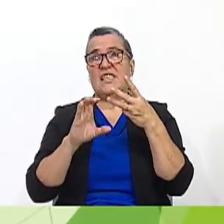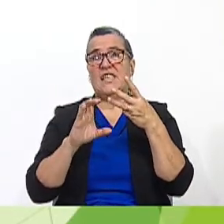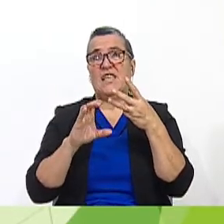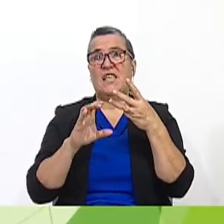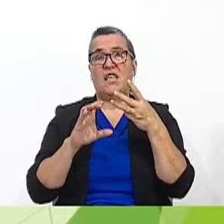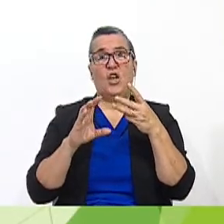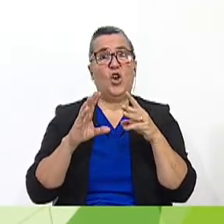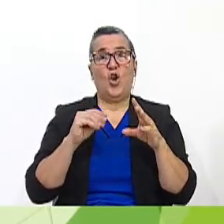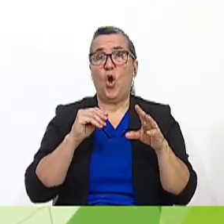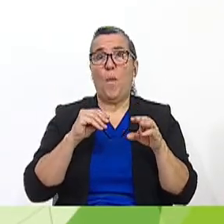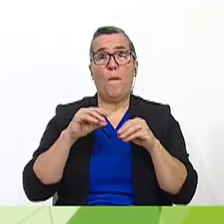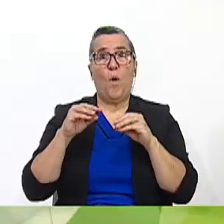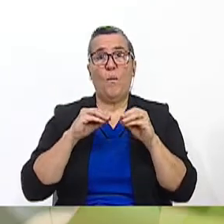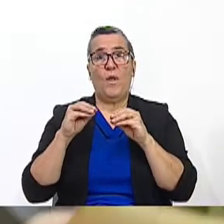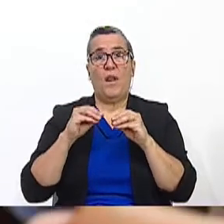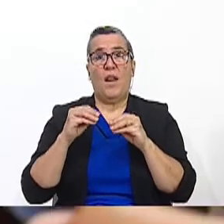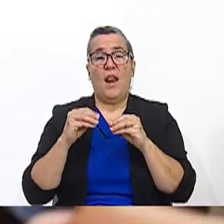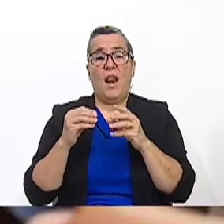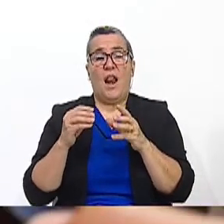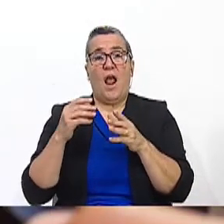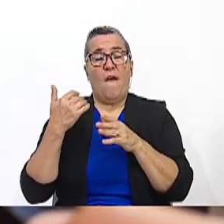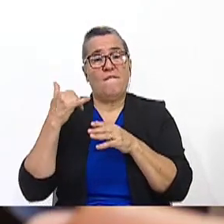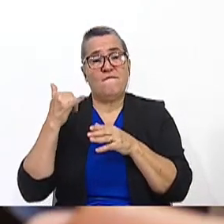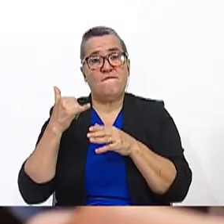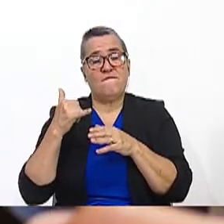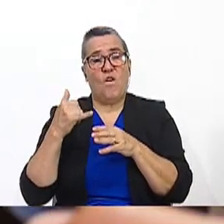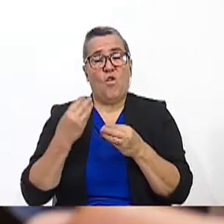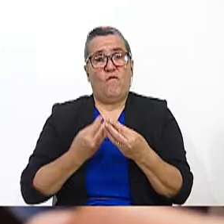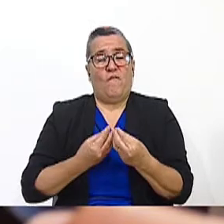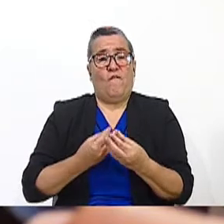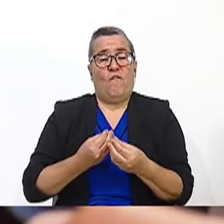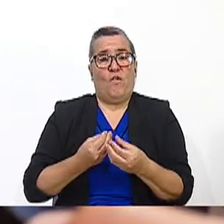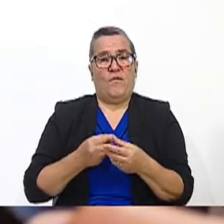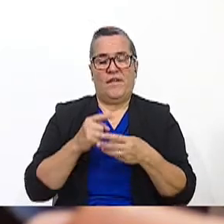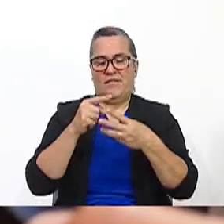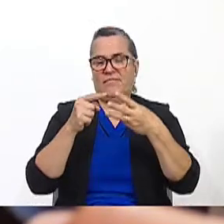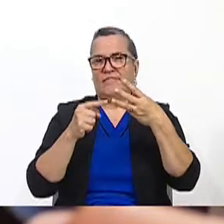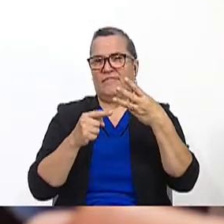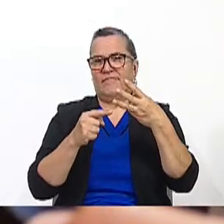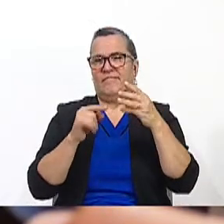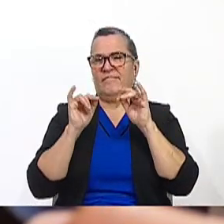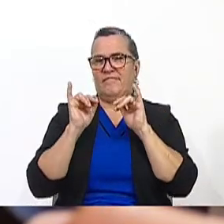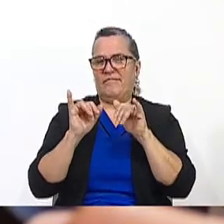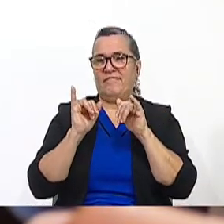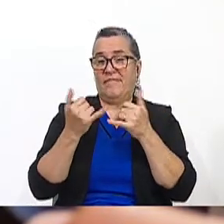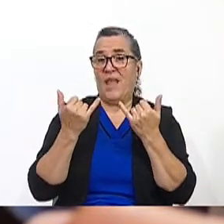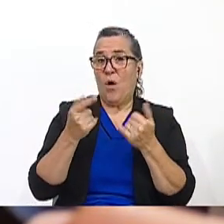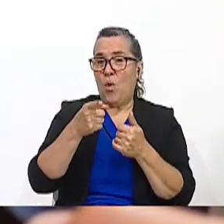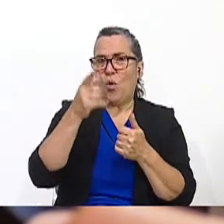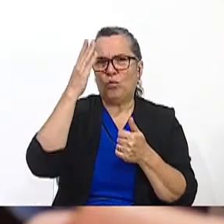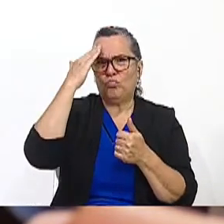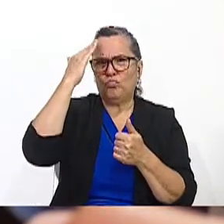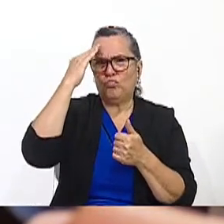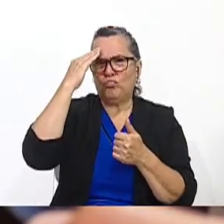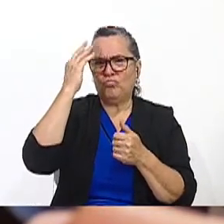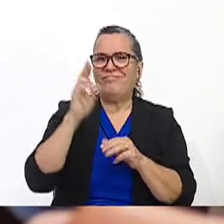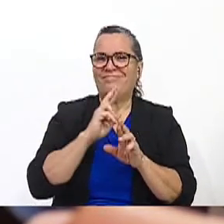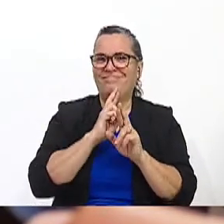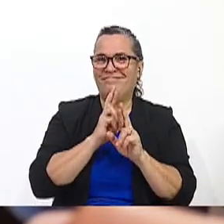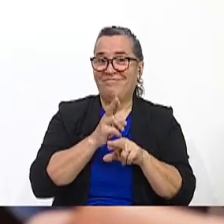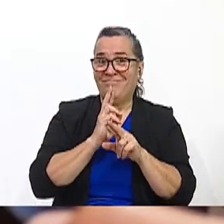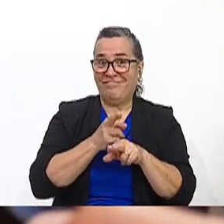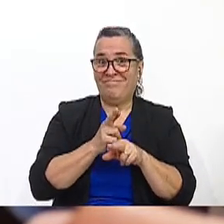mobile phone phobia. Okay. Very good. Now that you know what you have to answer.